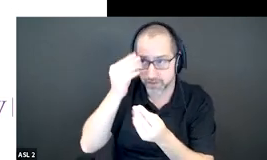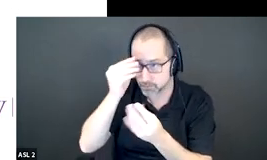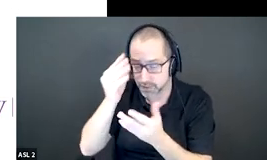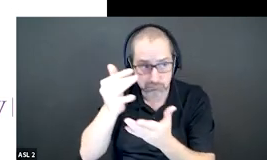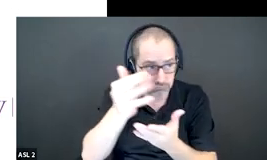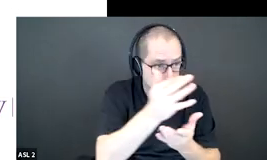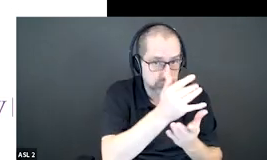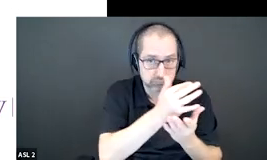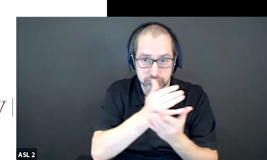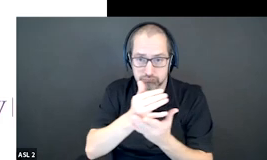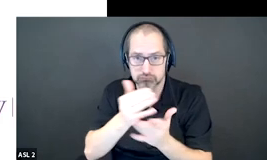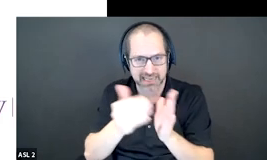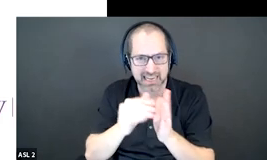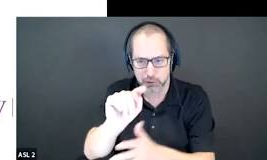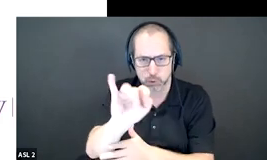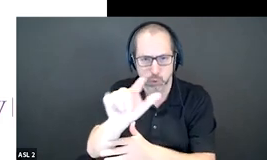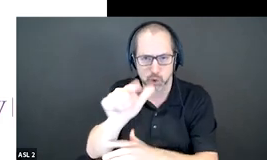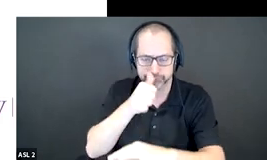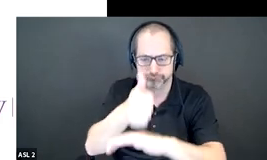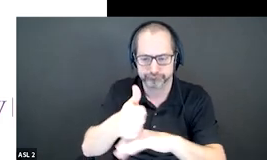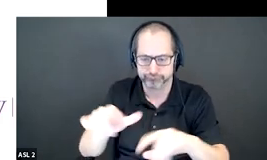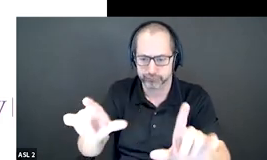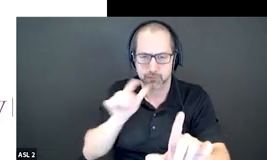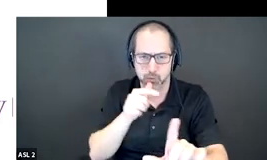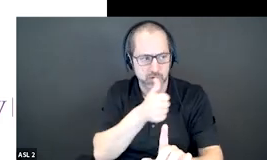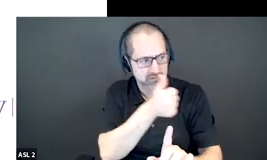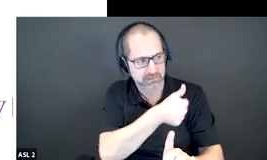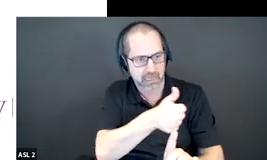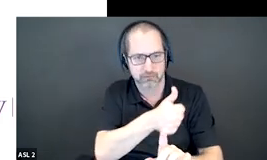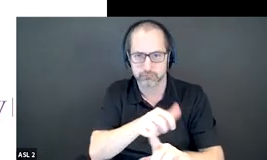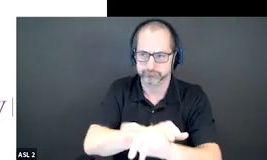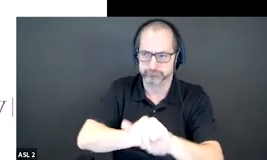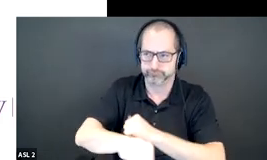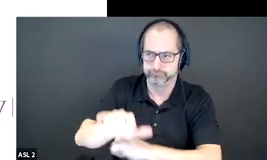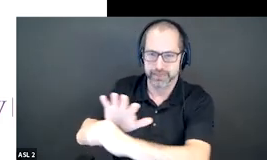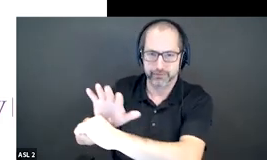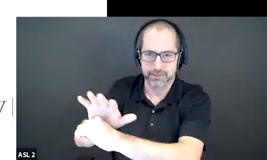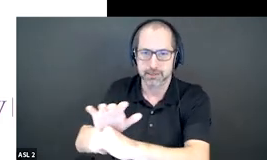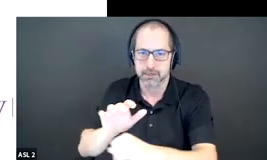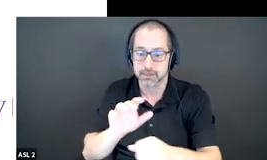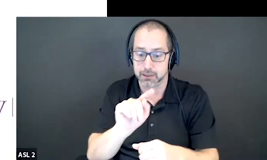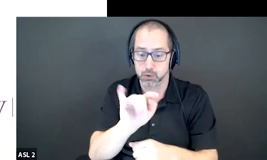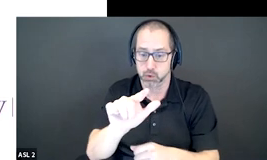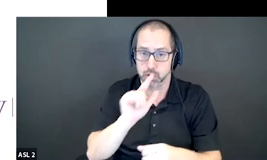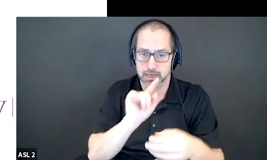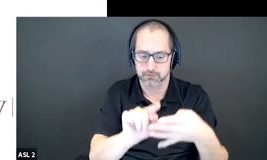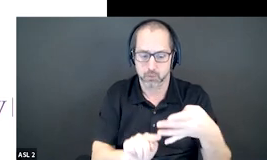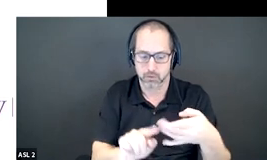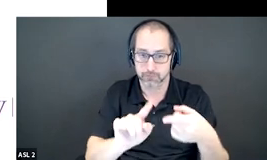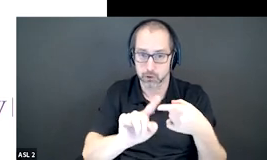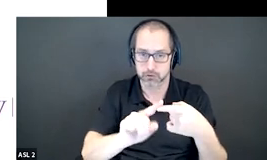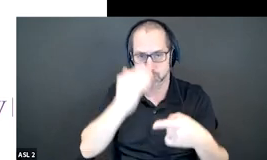created a self advocacy tool the tool has four modules the first one is knowing yourself